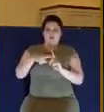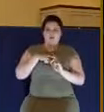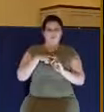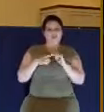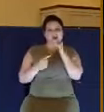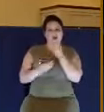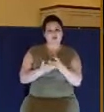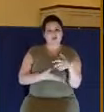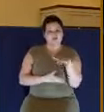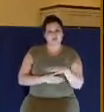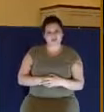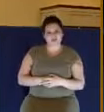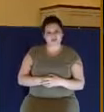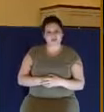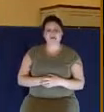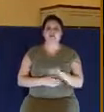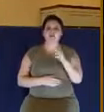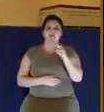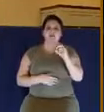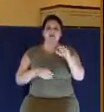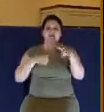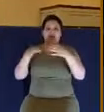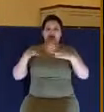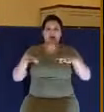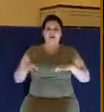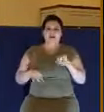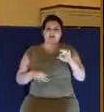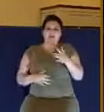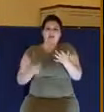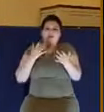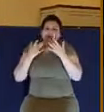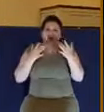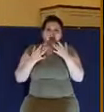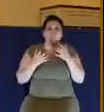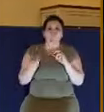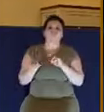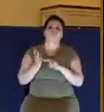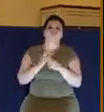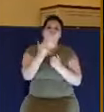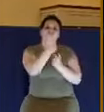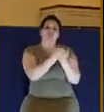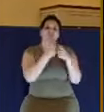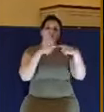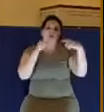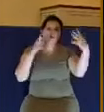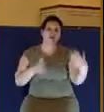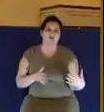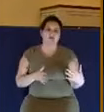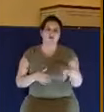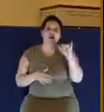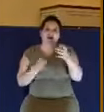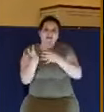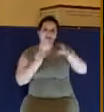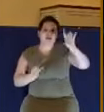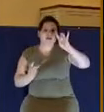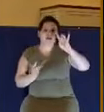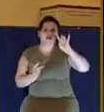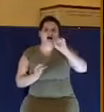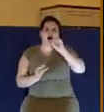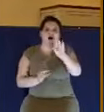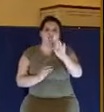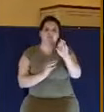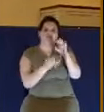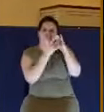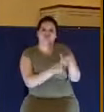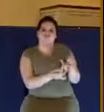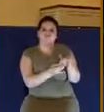James is saying. If you have that attitude, you side with that spirit of the world. Why would you want to